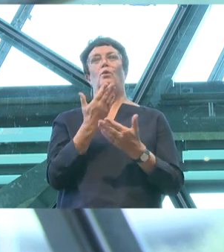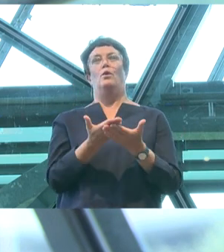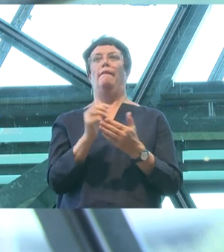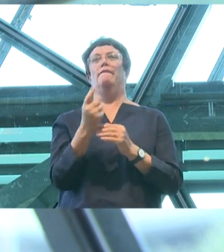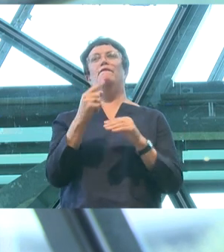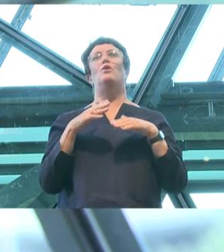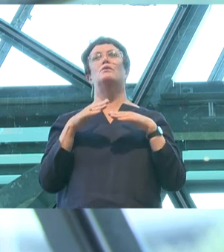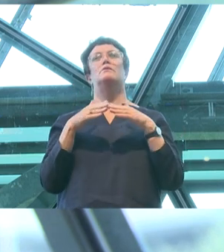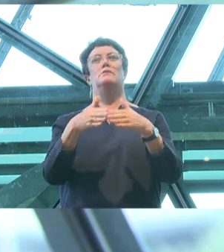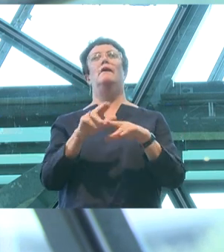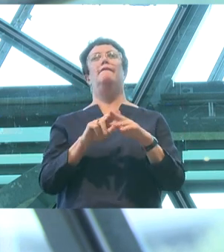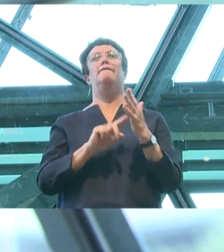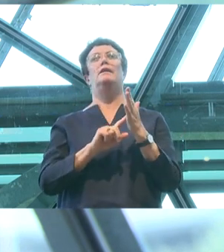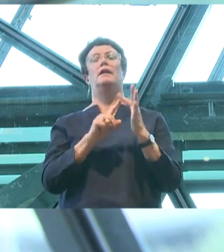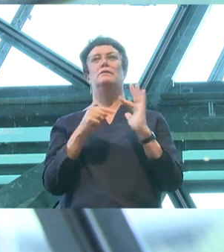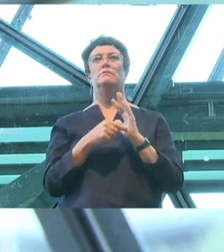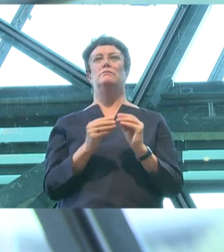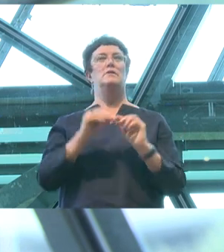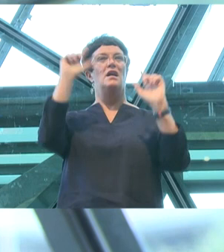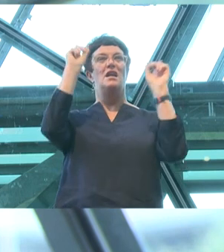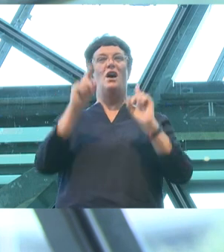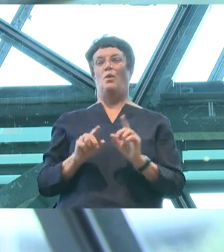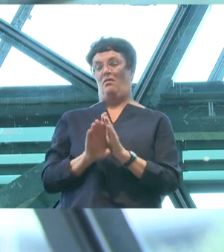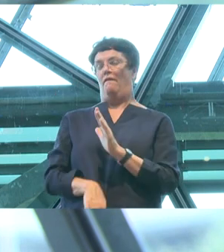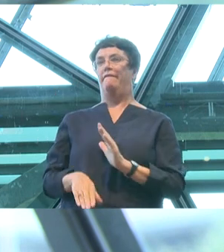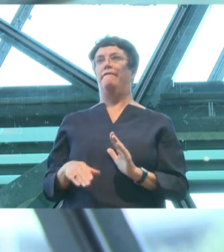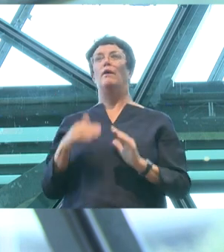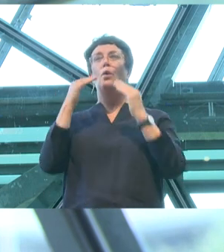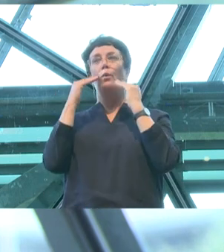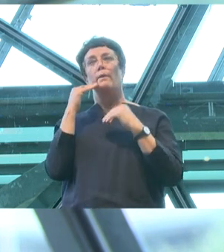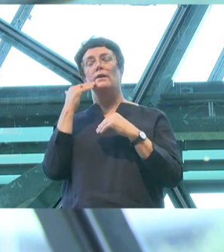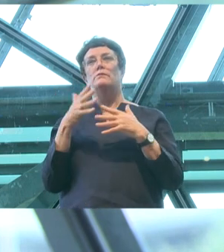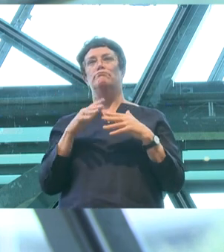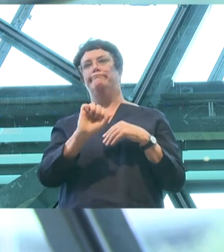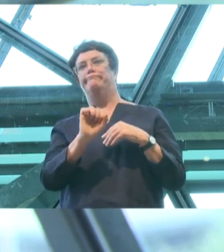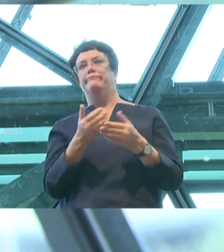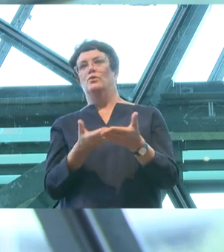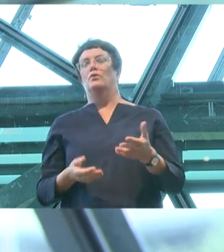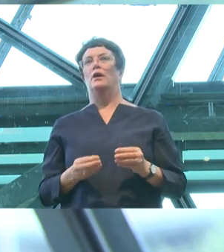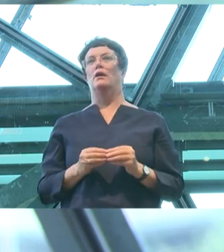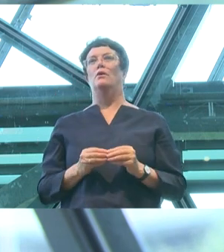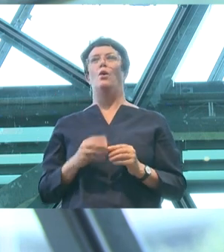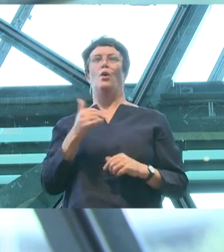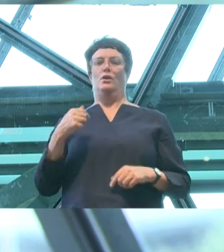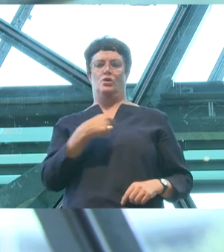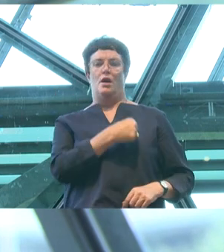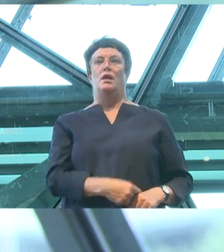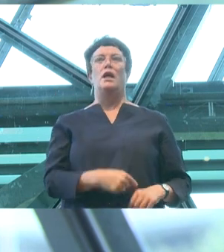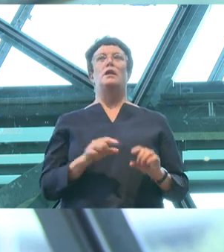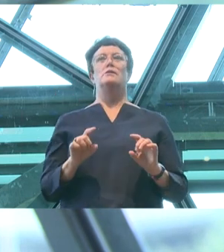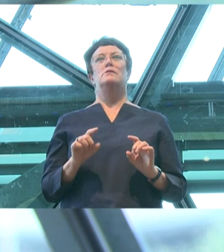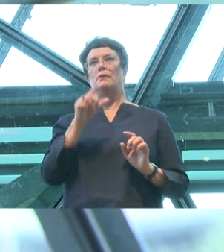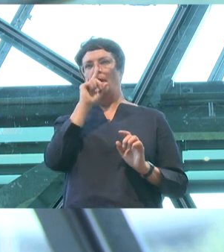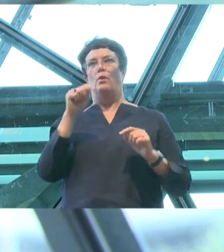entirely and constantly, even now. We erase the fact that Chinese-Australian history is Australian history and that Chinese trade with